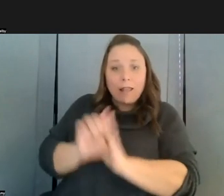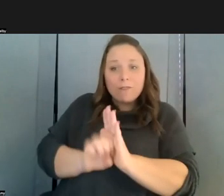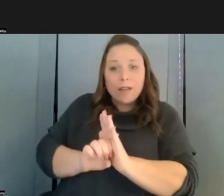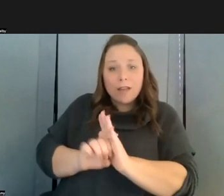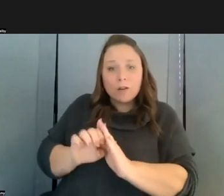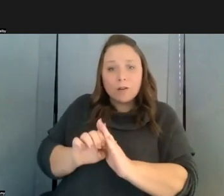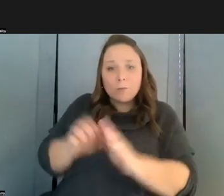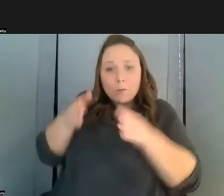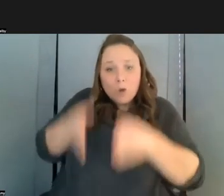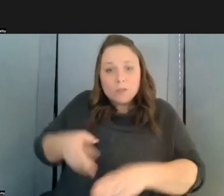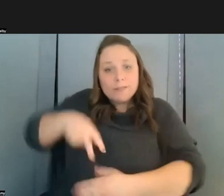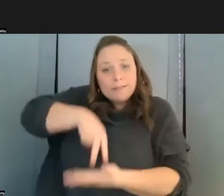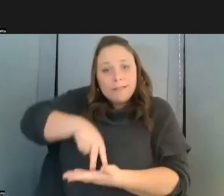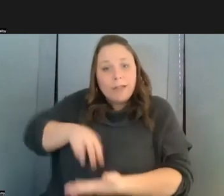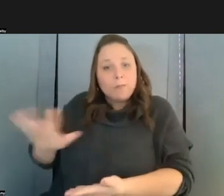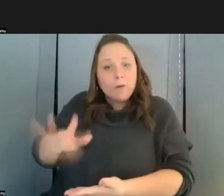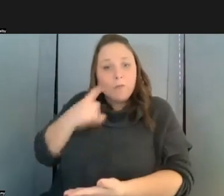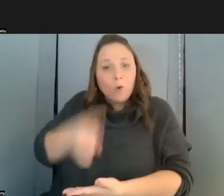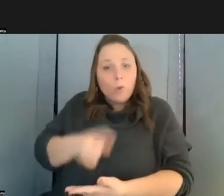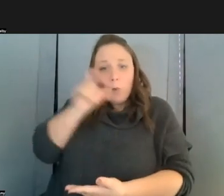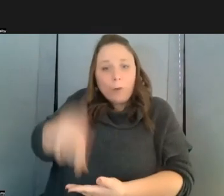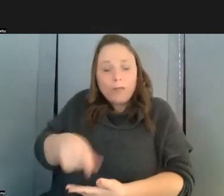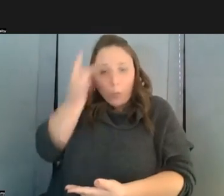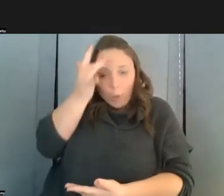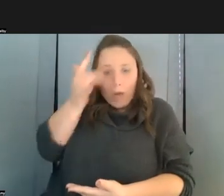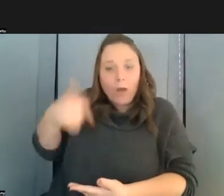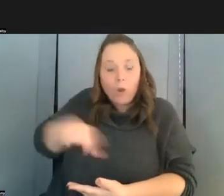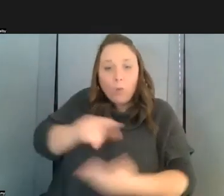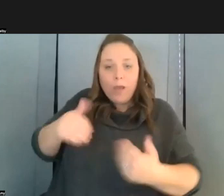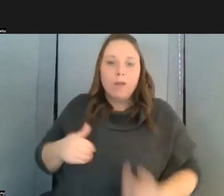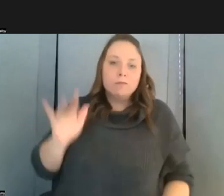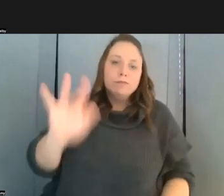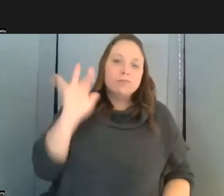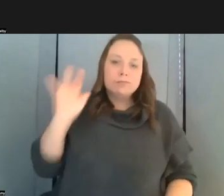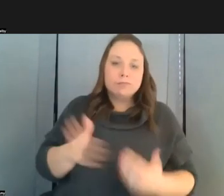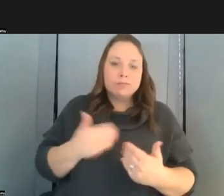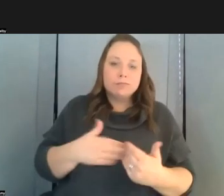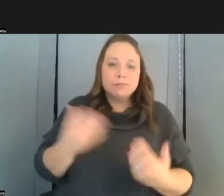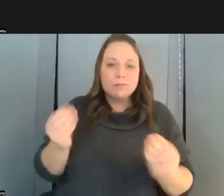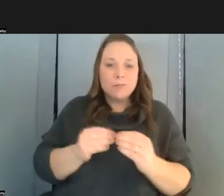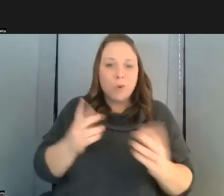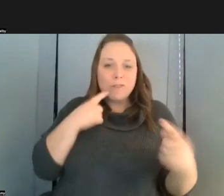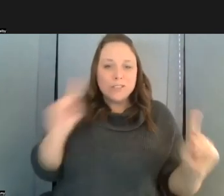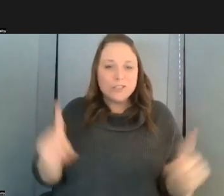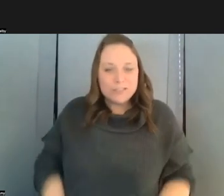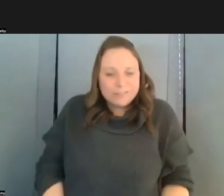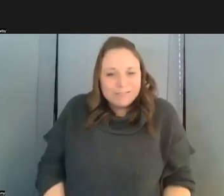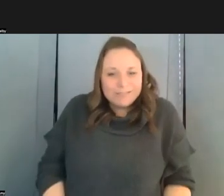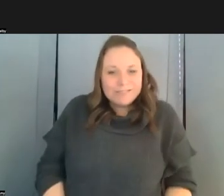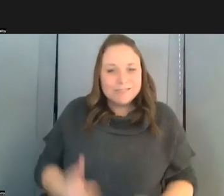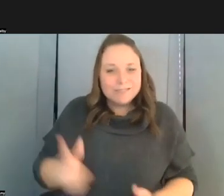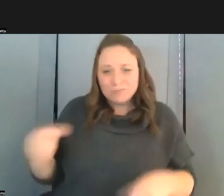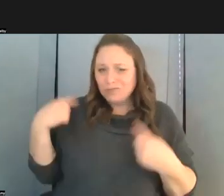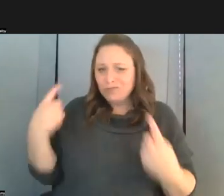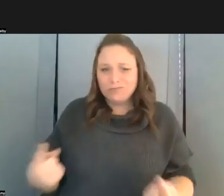the little buttons that we push now are so much easier and more efficient and that's been the case throughout history